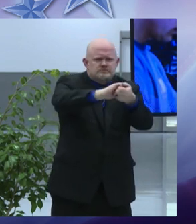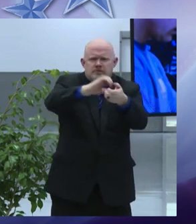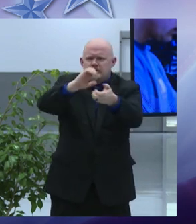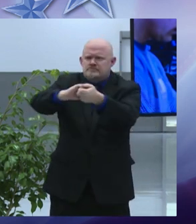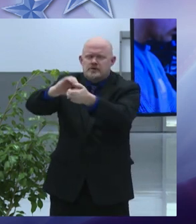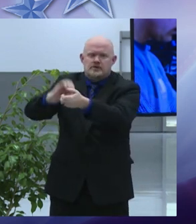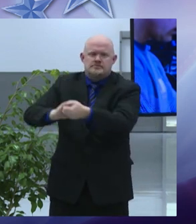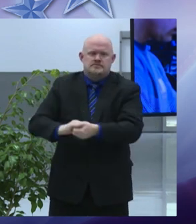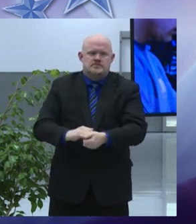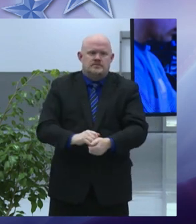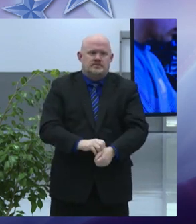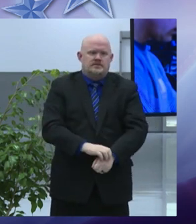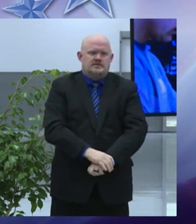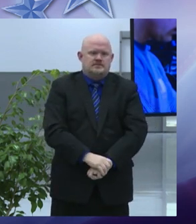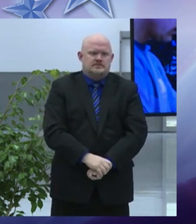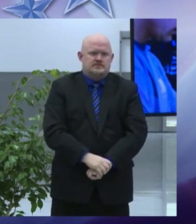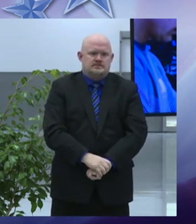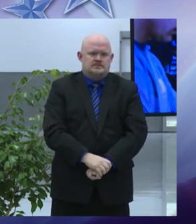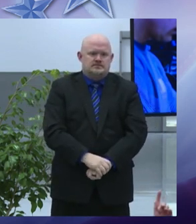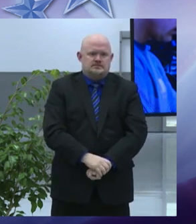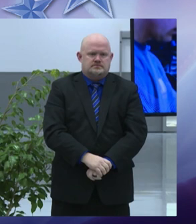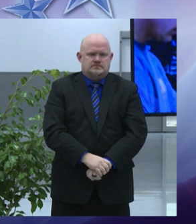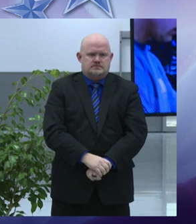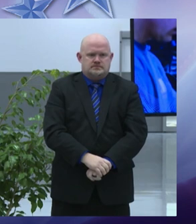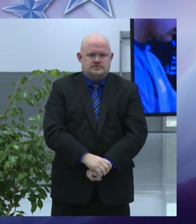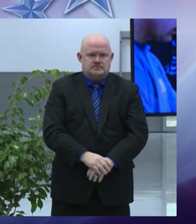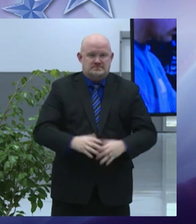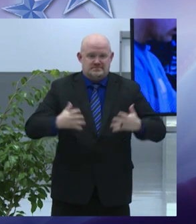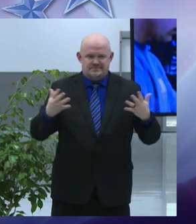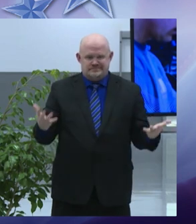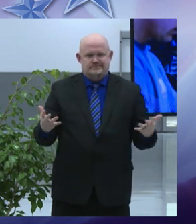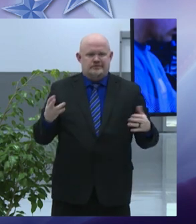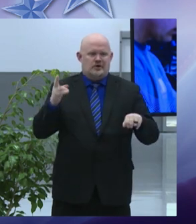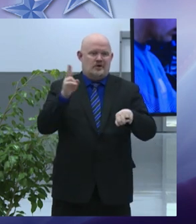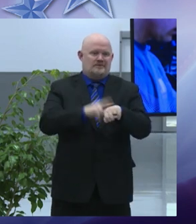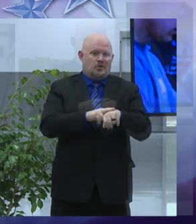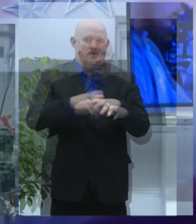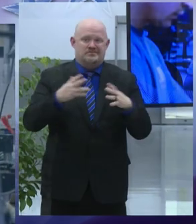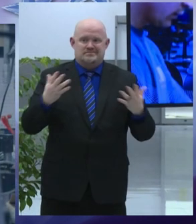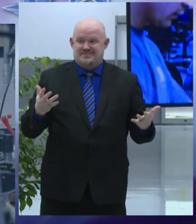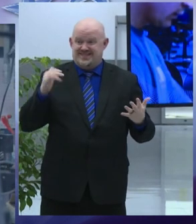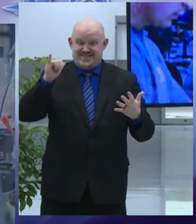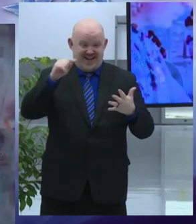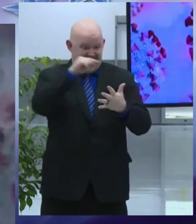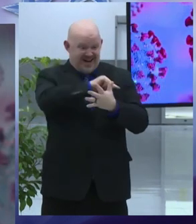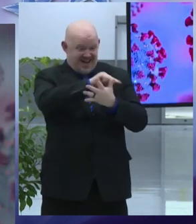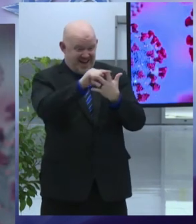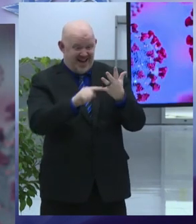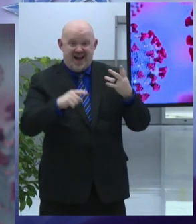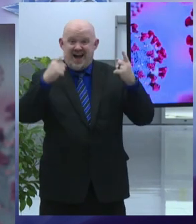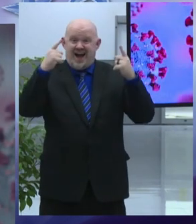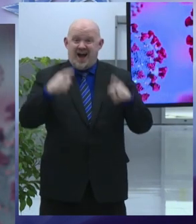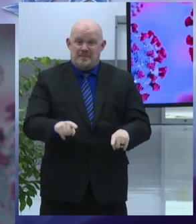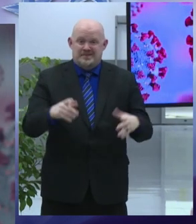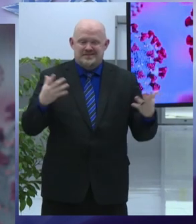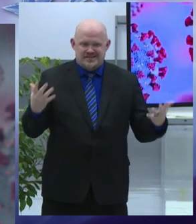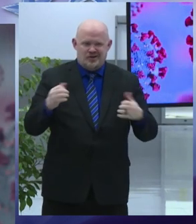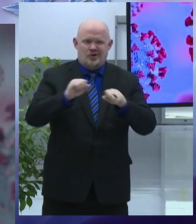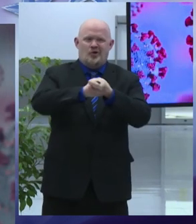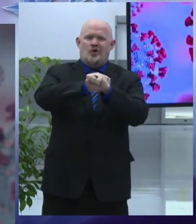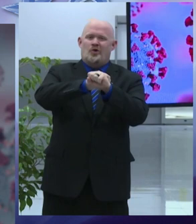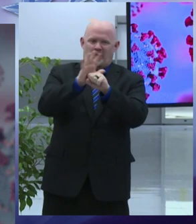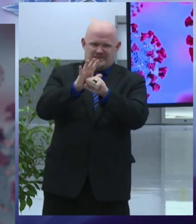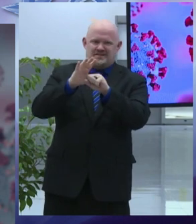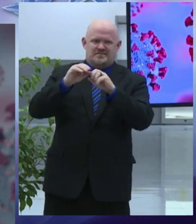of course all of this has happened in the face of the now nearly two-year battle with covid19 people in our community have suffered